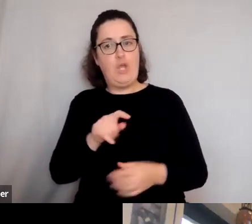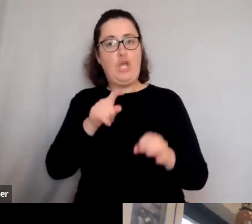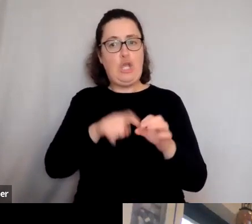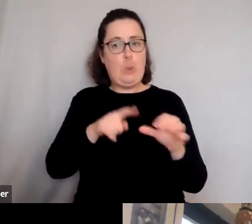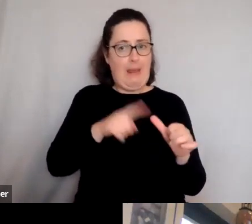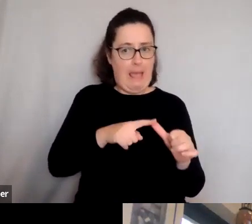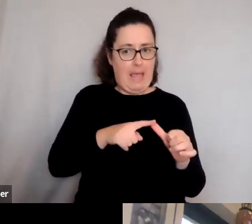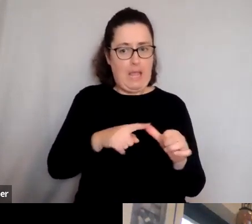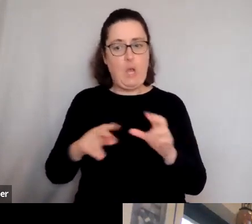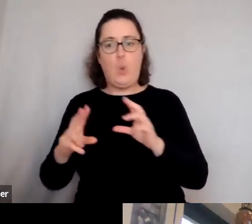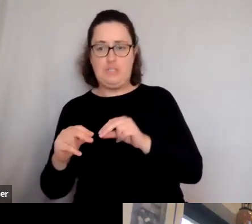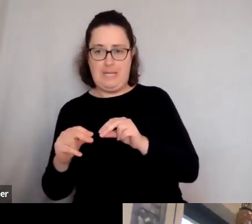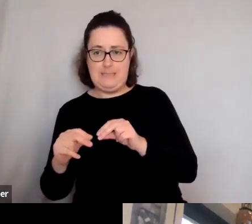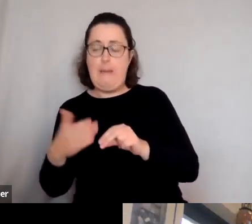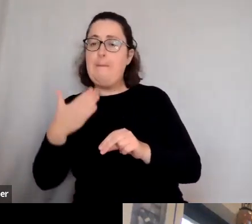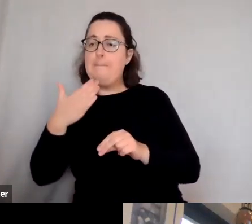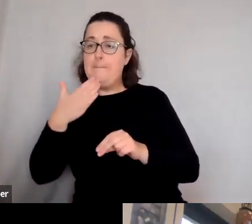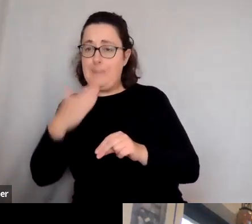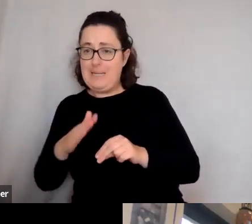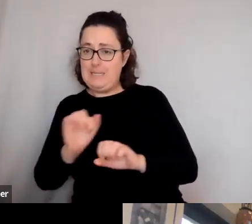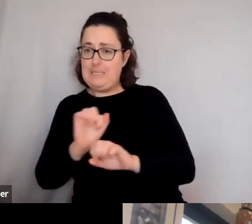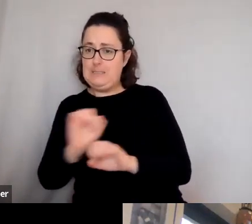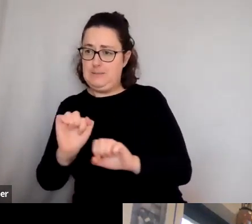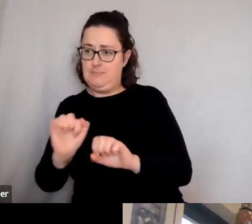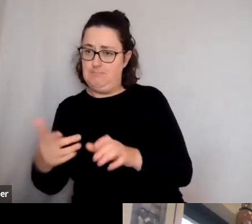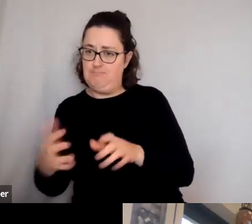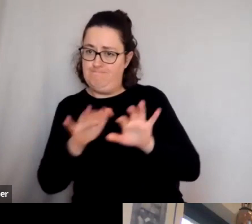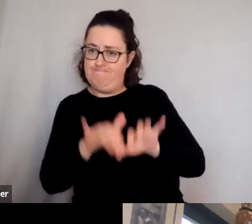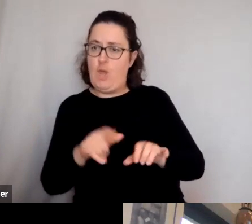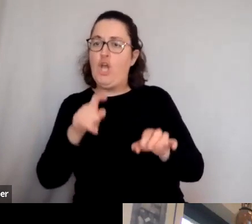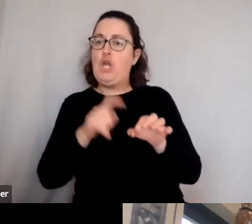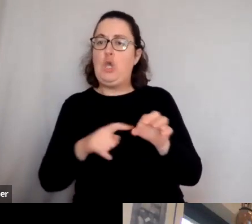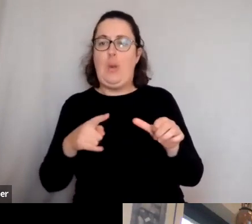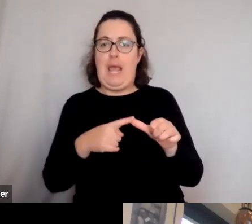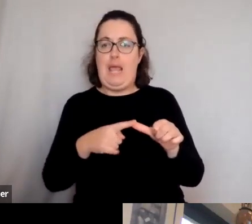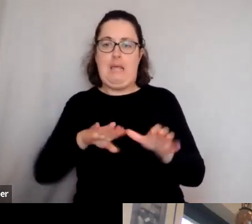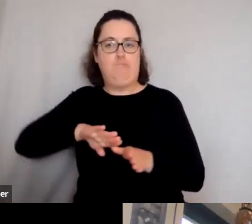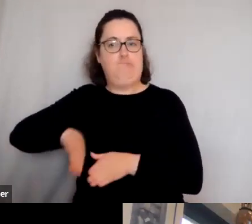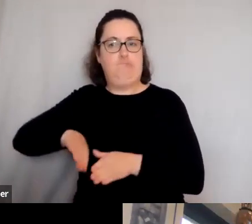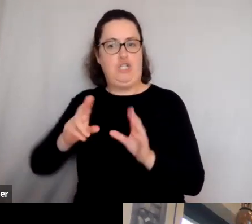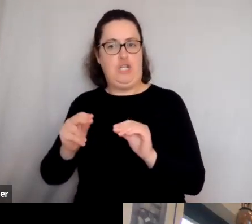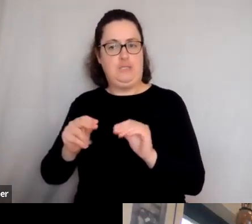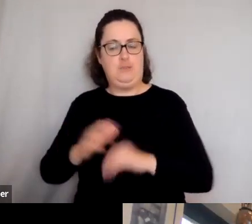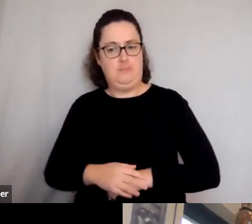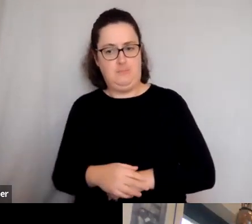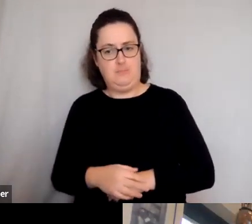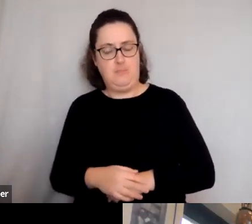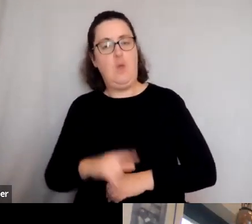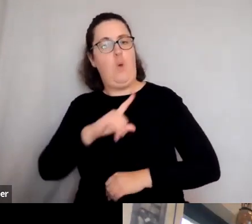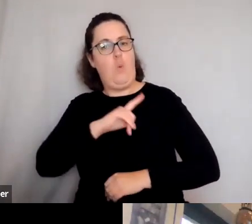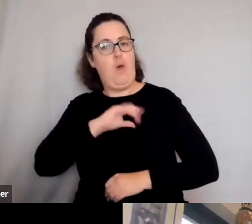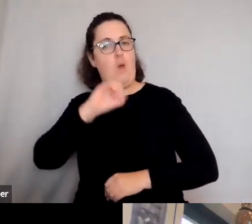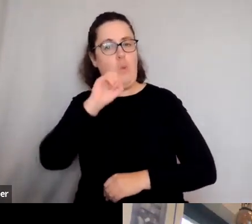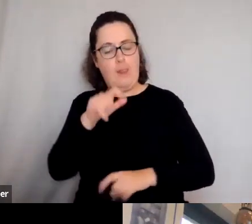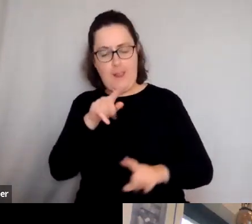that I'm not juggling between both. Um, if you could use the Q and A, what we'll try and do is, um, I'll look for individual questions,